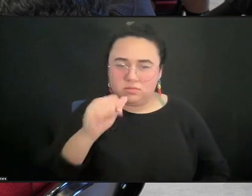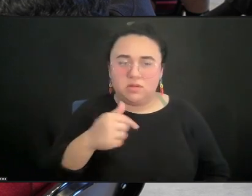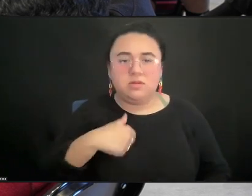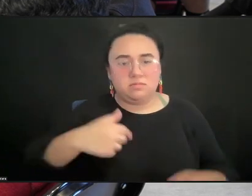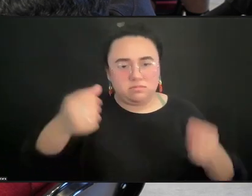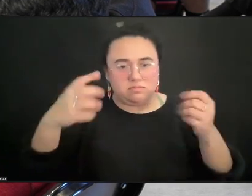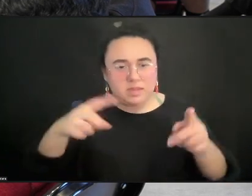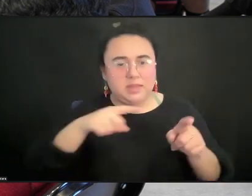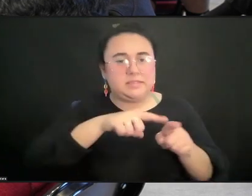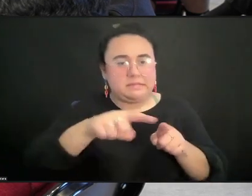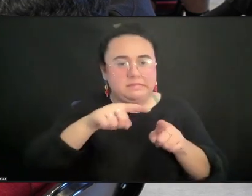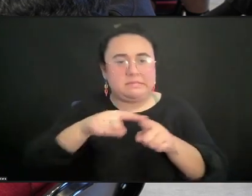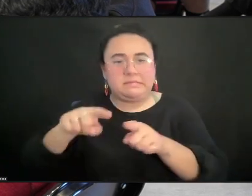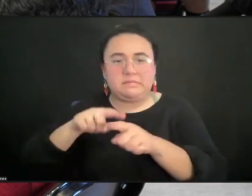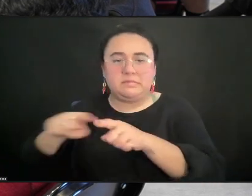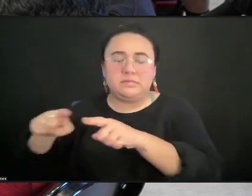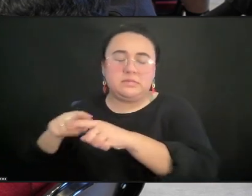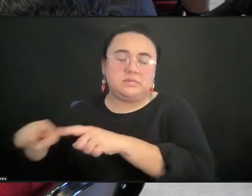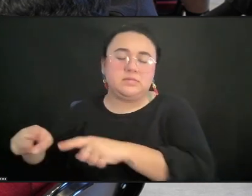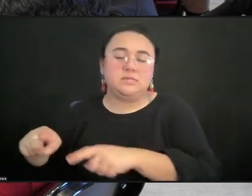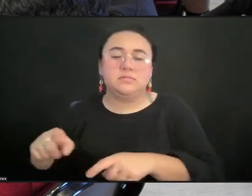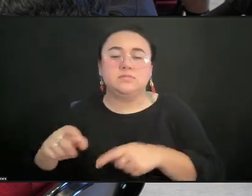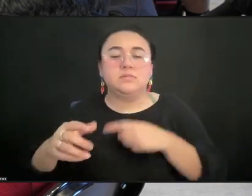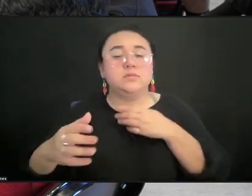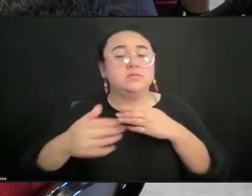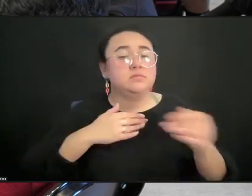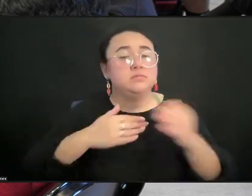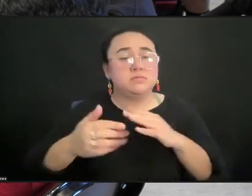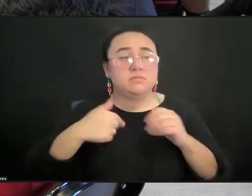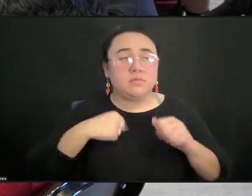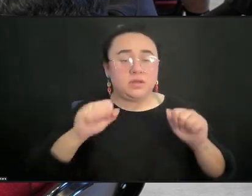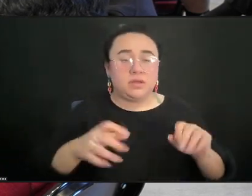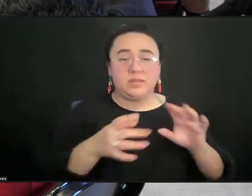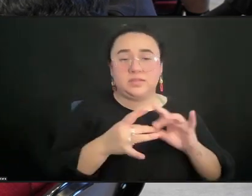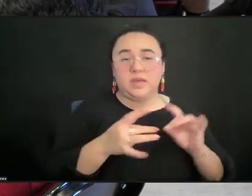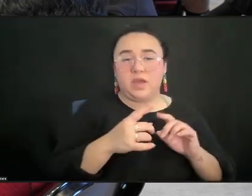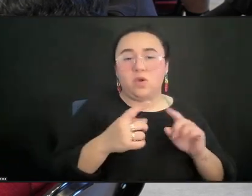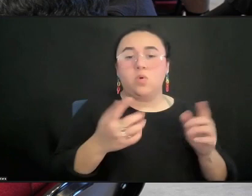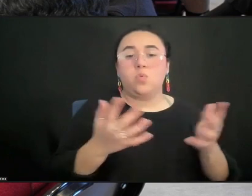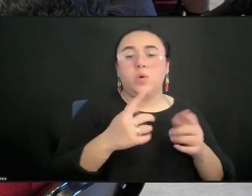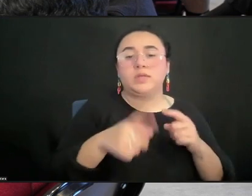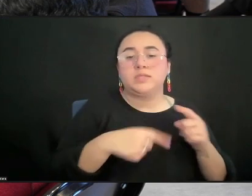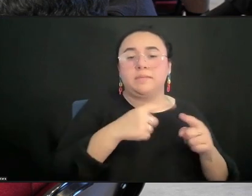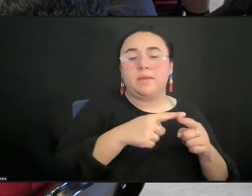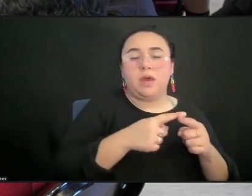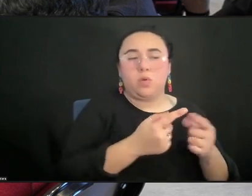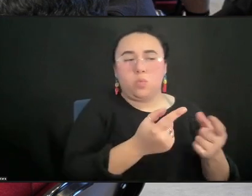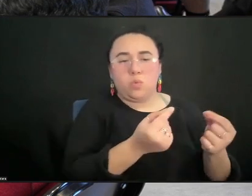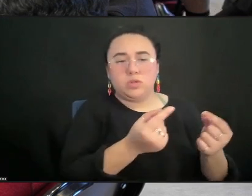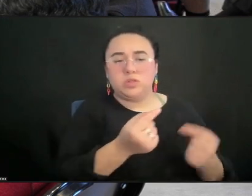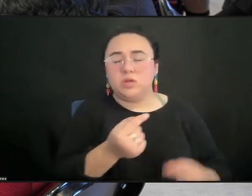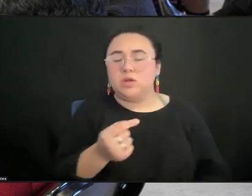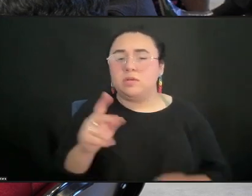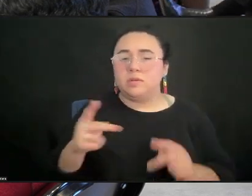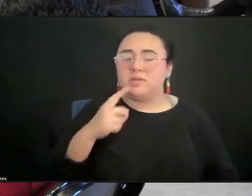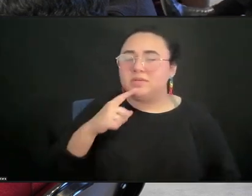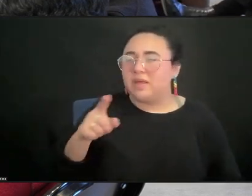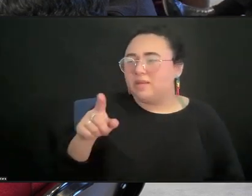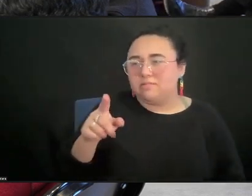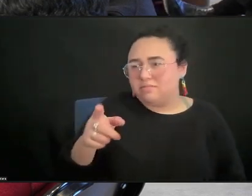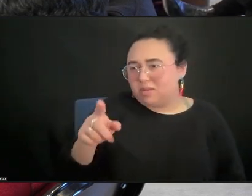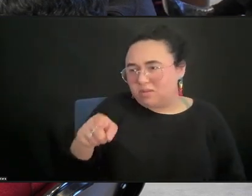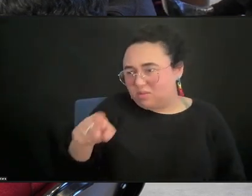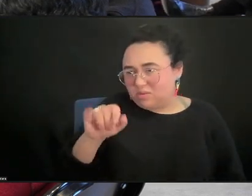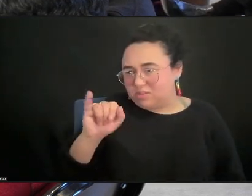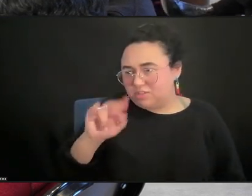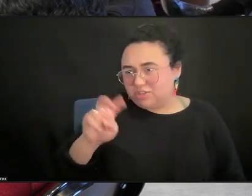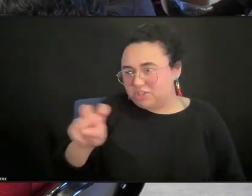what it was about and what it would do, people would still get stuck on the question of, well, but you're a jazz musician. Like, are you